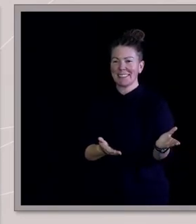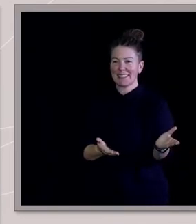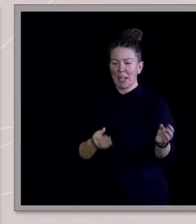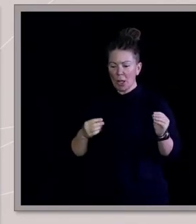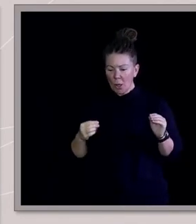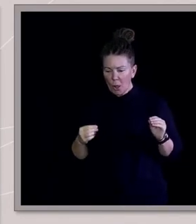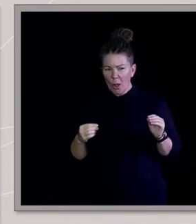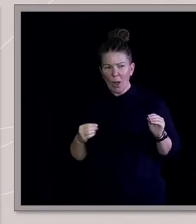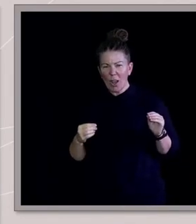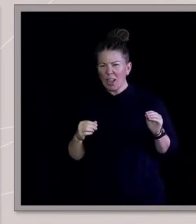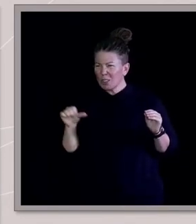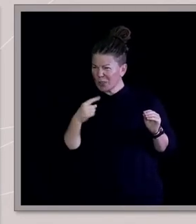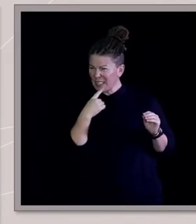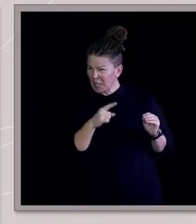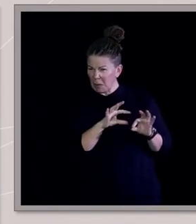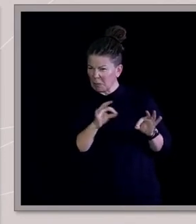do I tell them I don't drink?